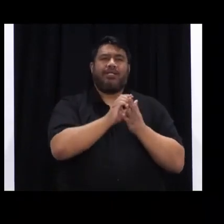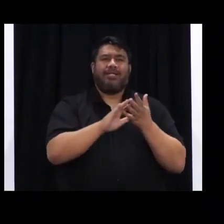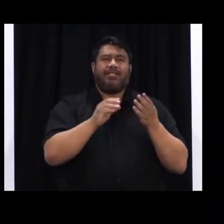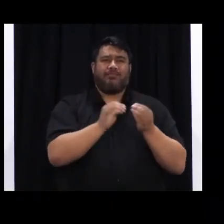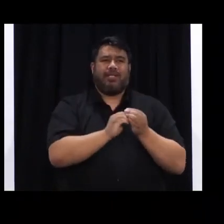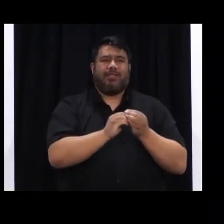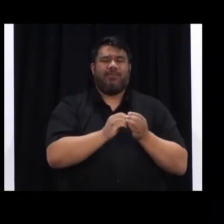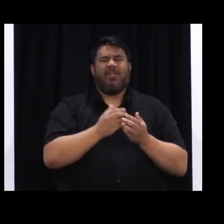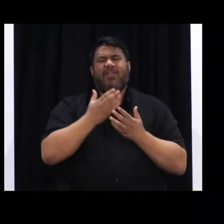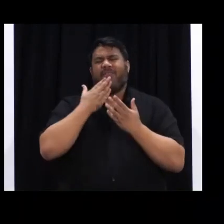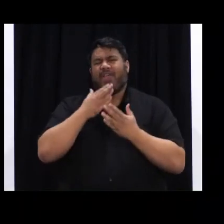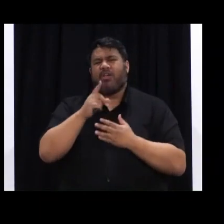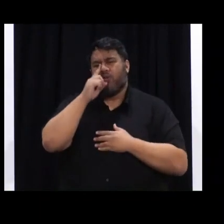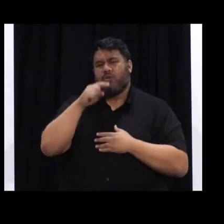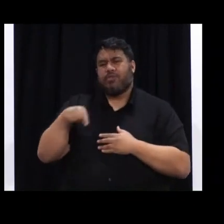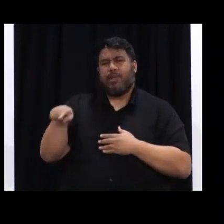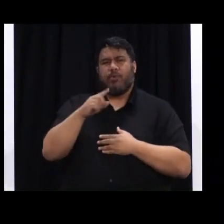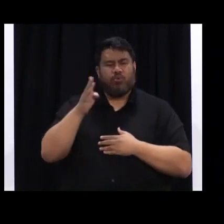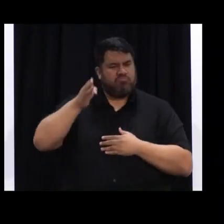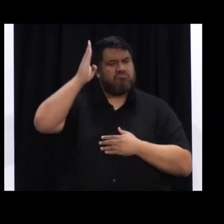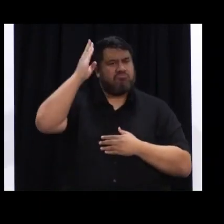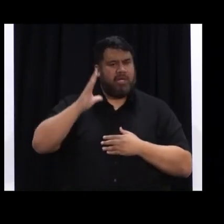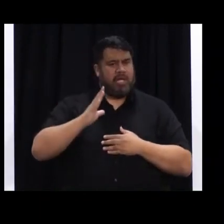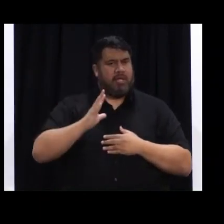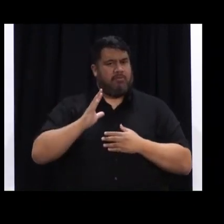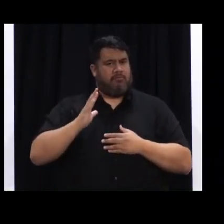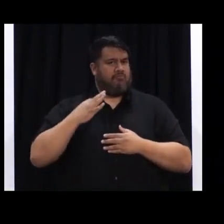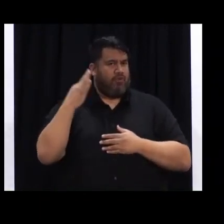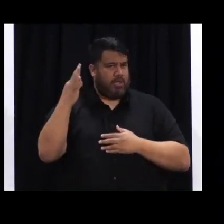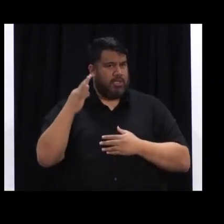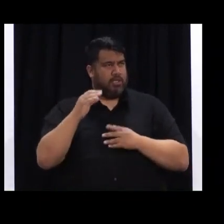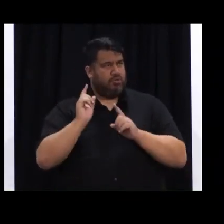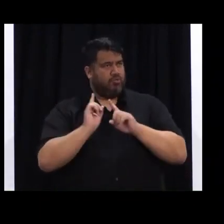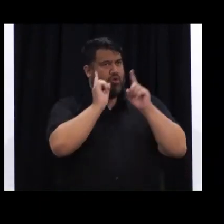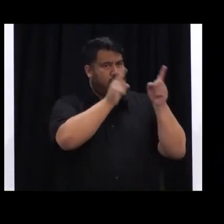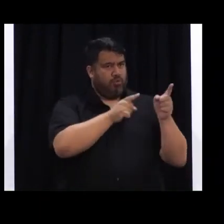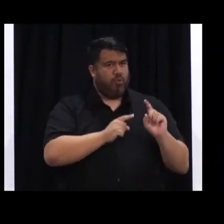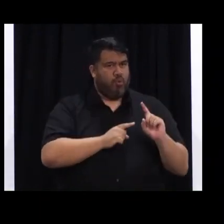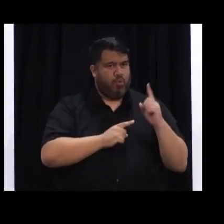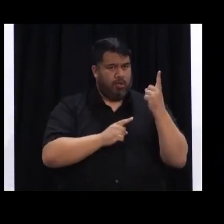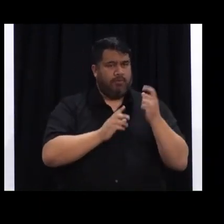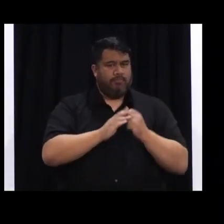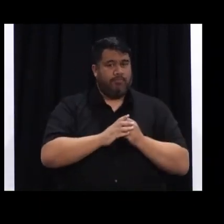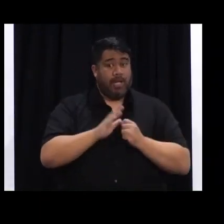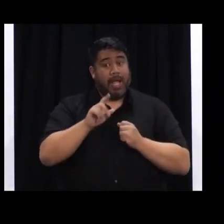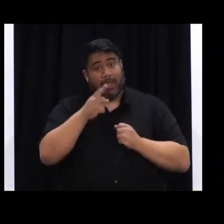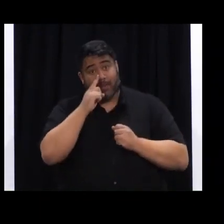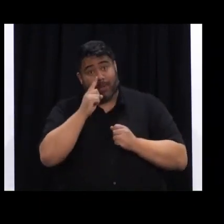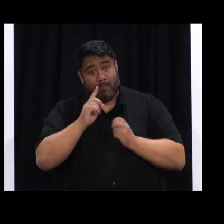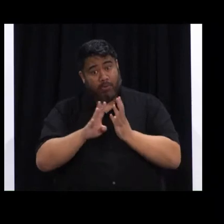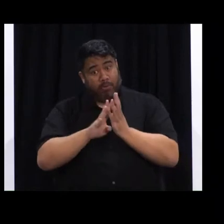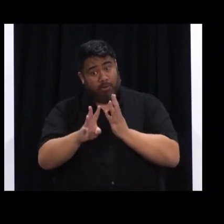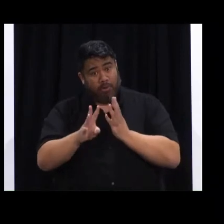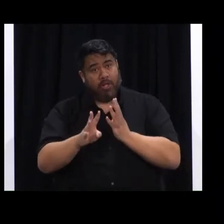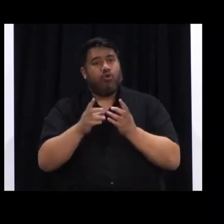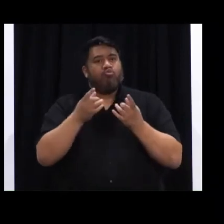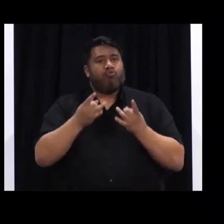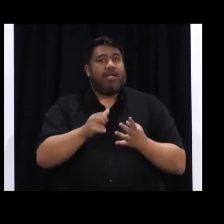thank all those staff, indeed, for putting their hands up. Many others are also in the pipeline to deploy if required.